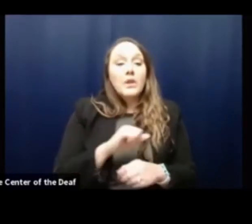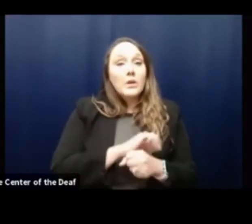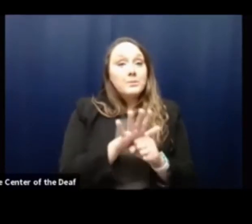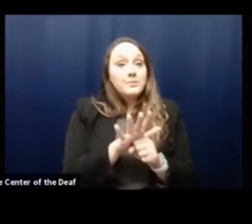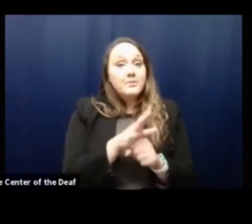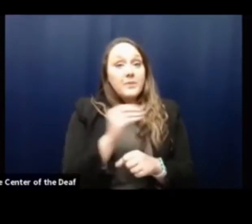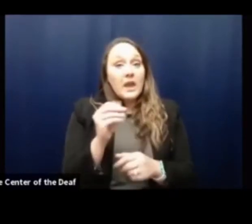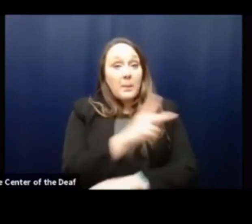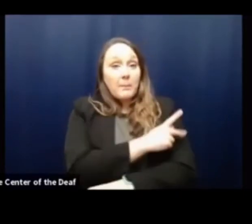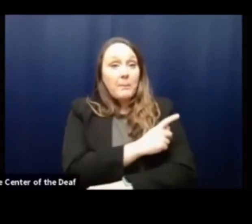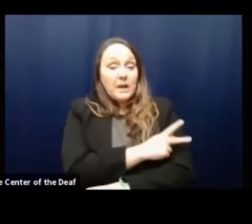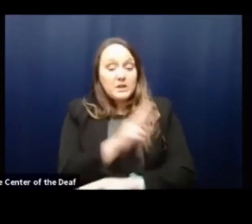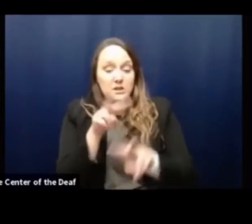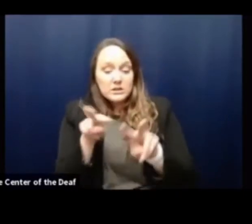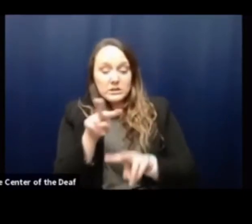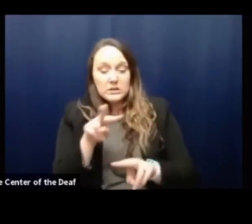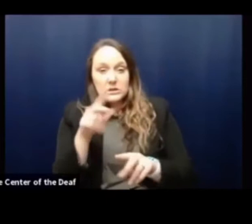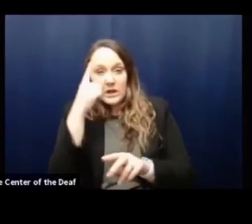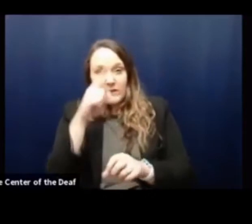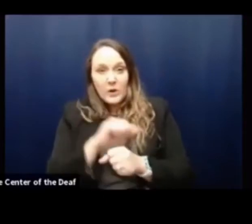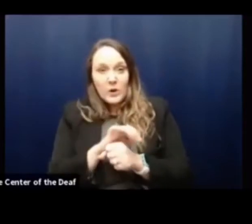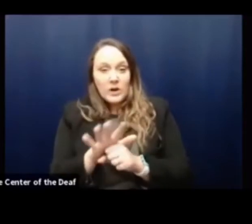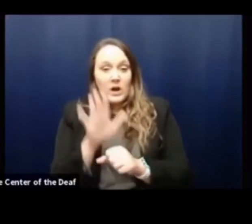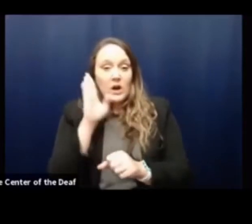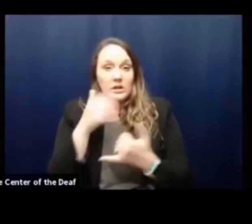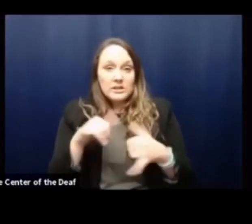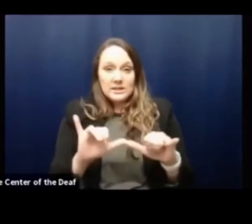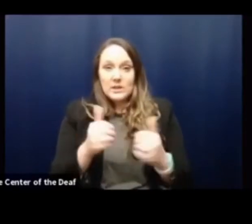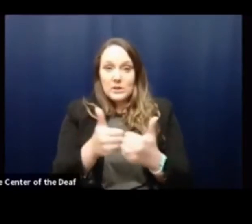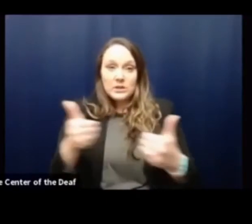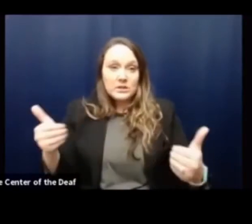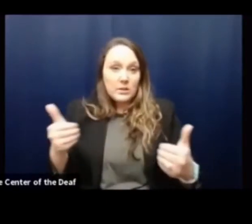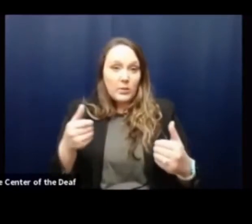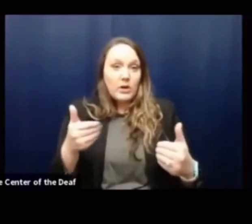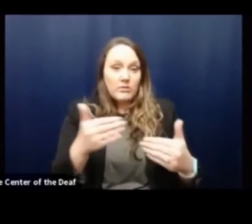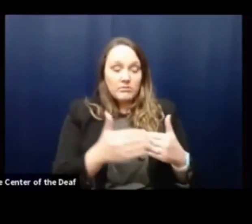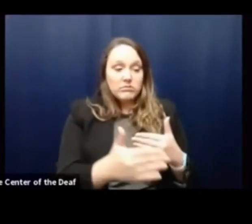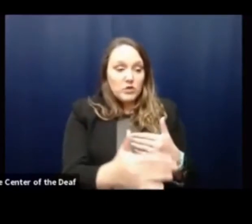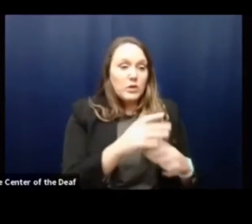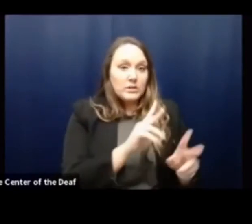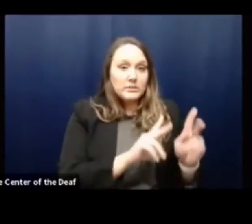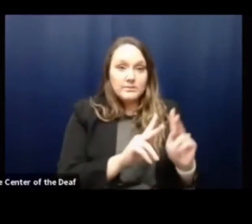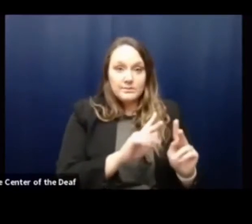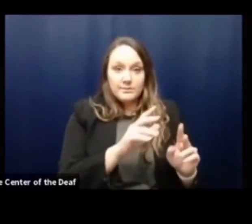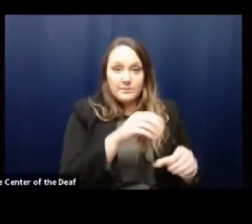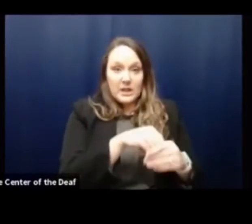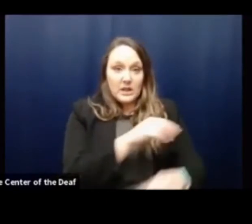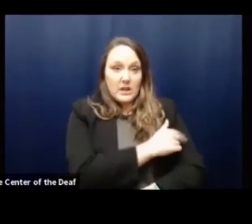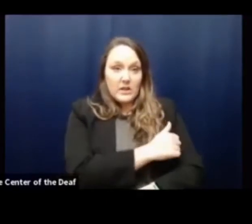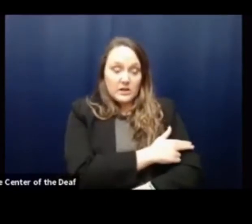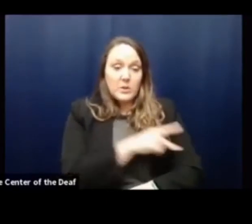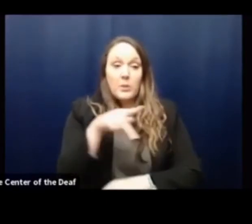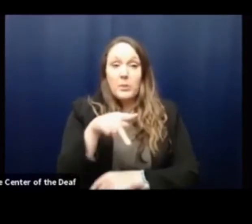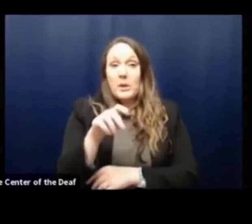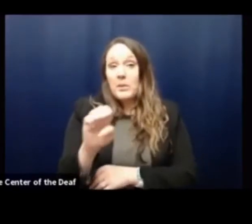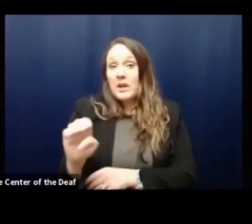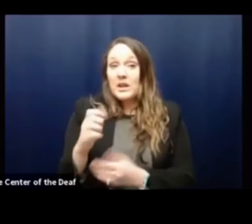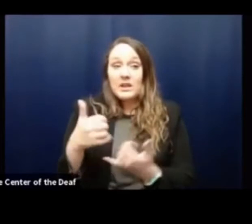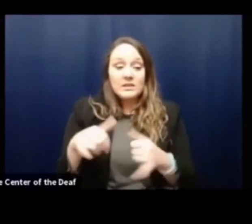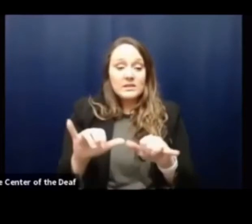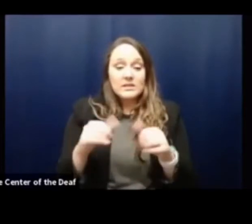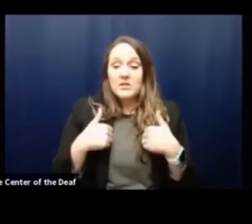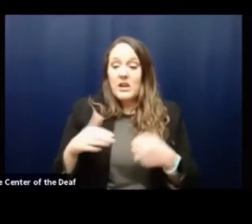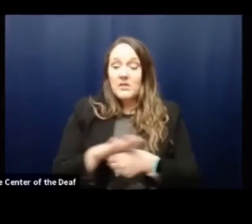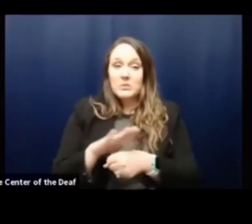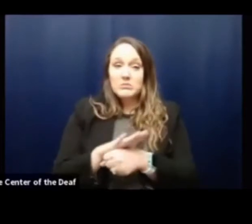under investigation continue to be segregated from the rest of our population. Our PPE supply chain continues to be open and